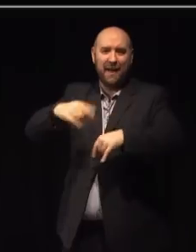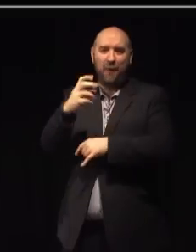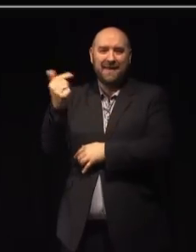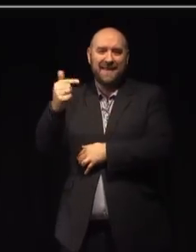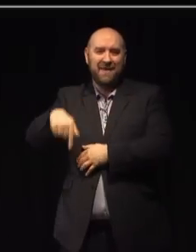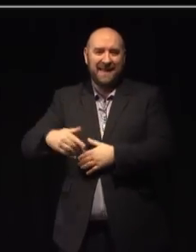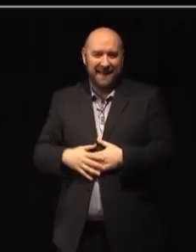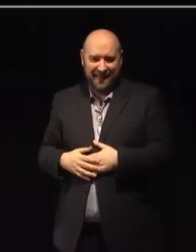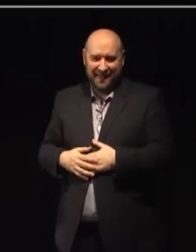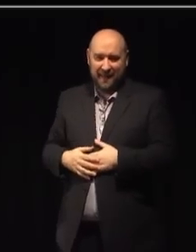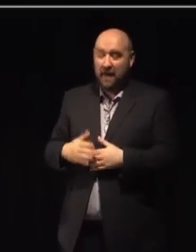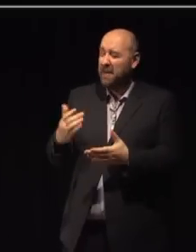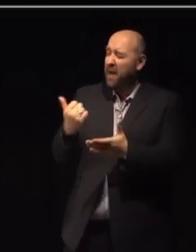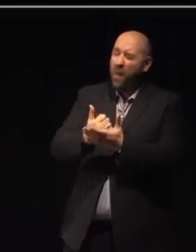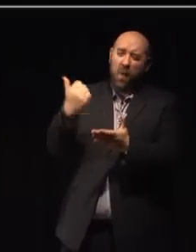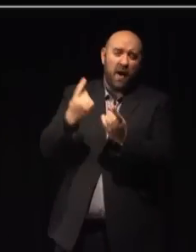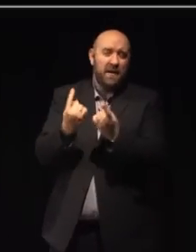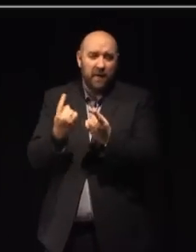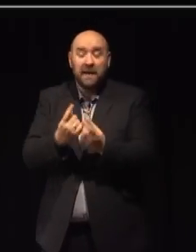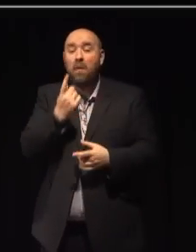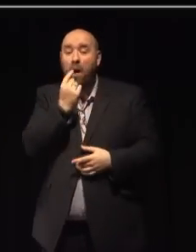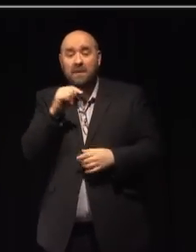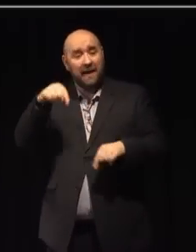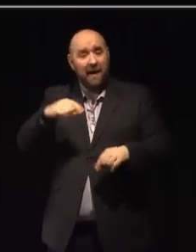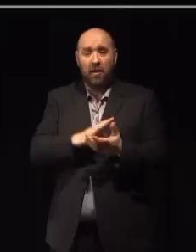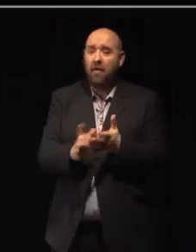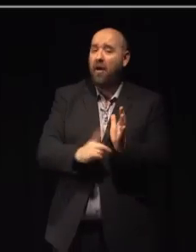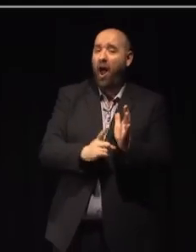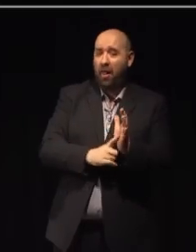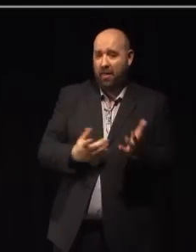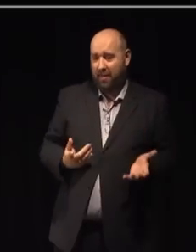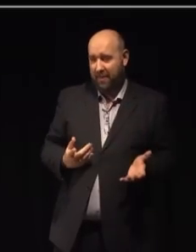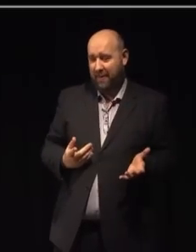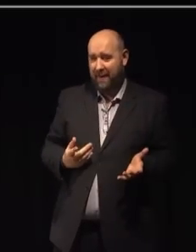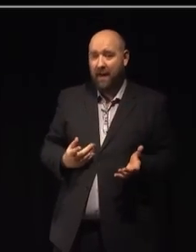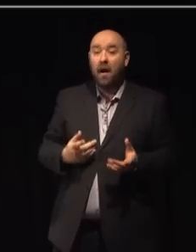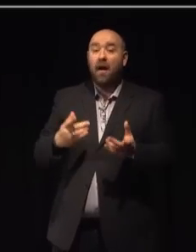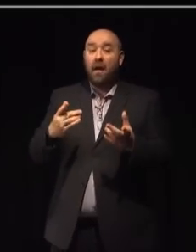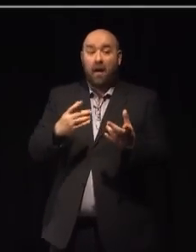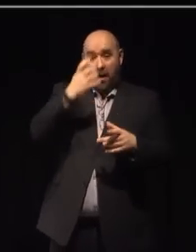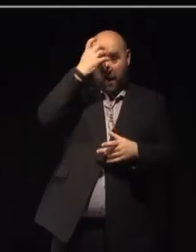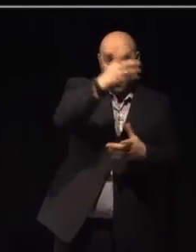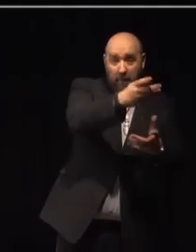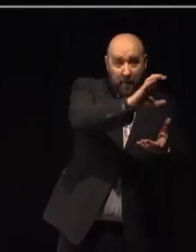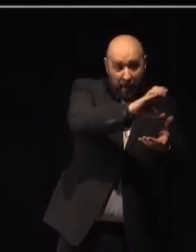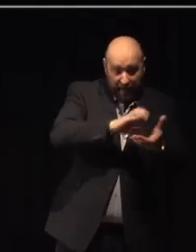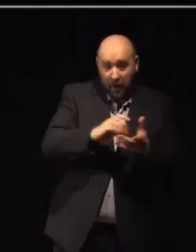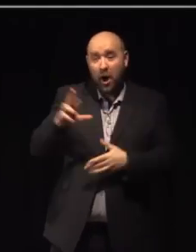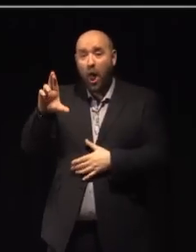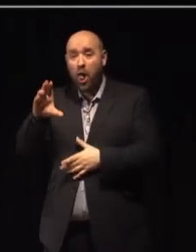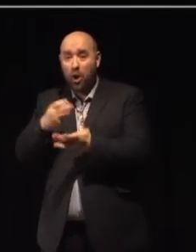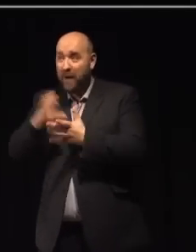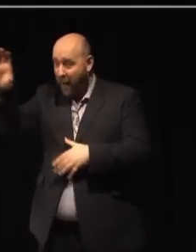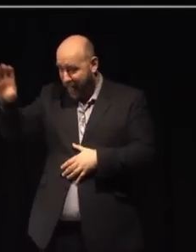That's what's made wonderful things possible in Hull. The combination of government money, lottery money, and local